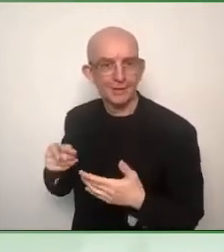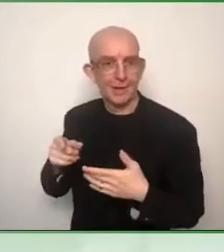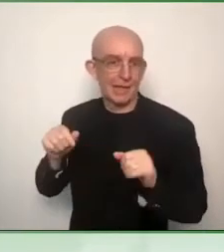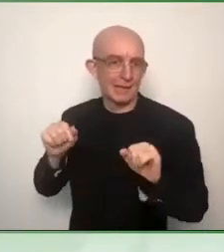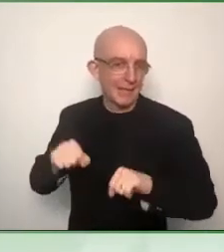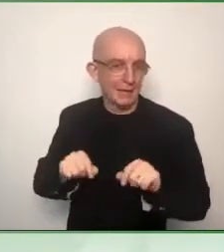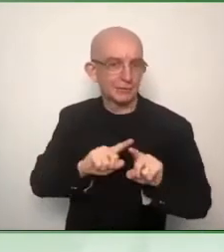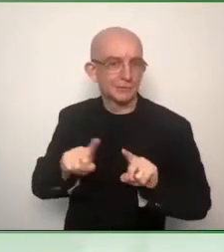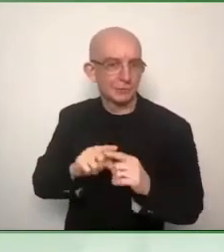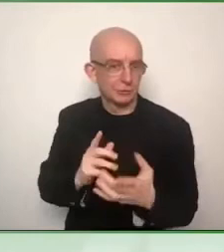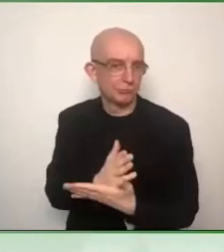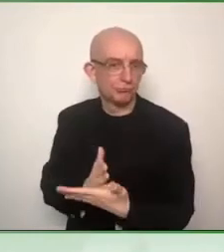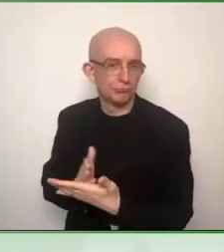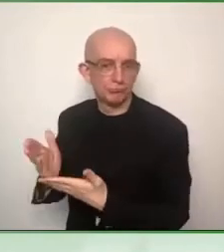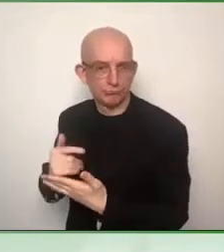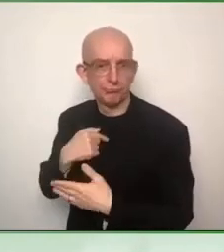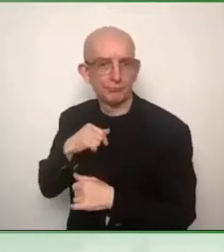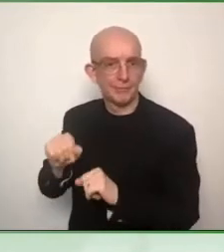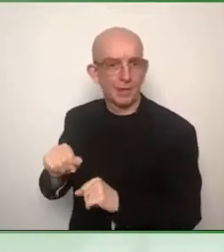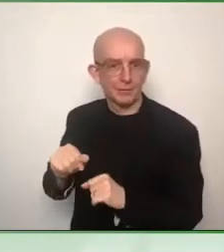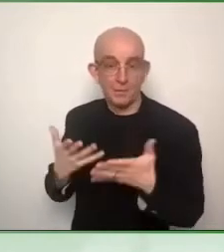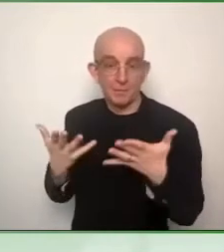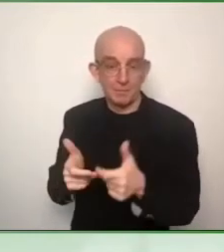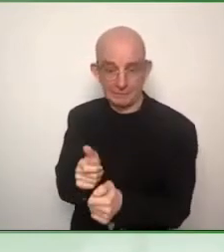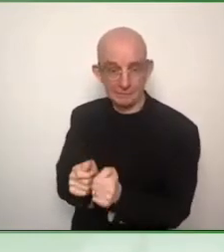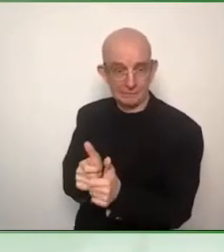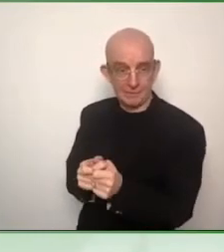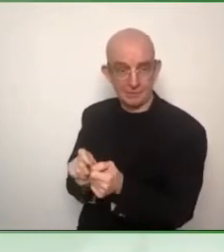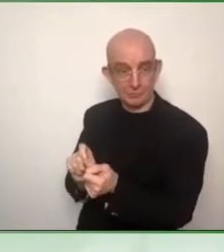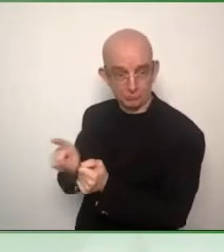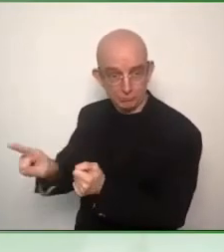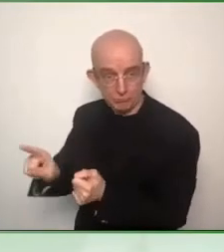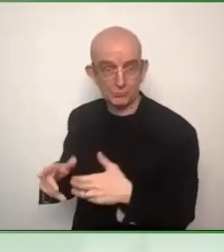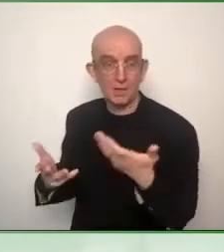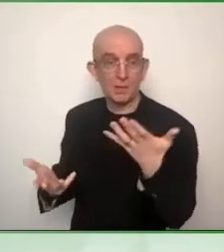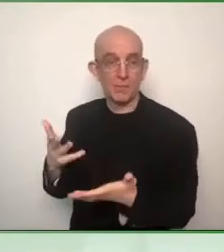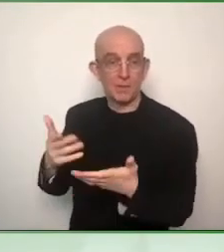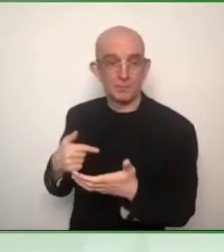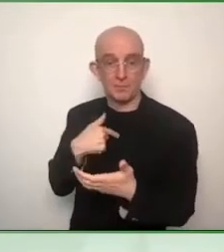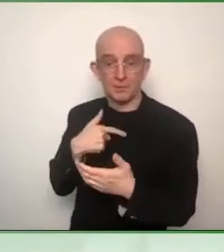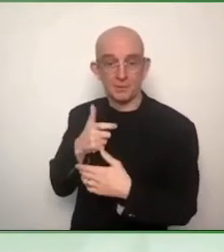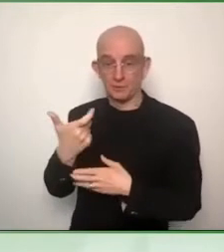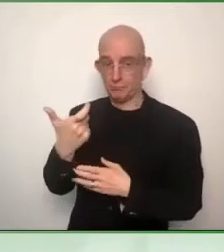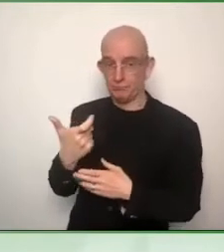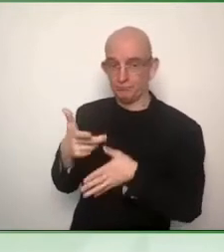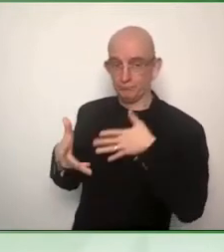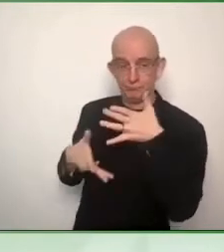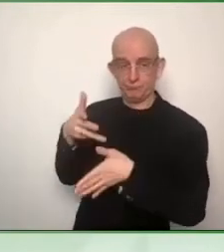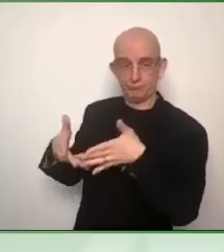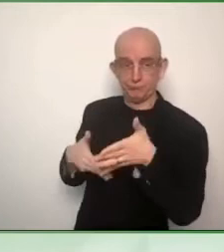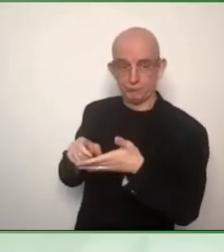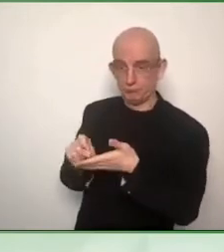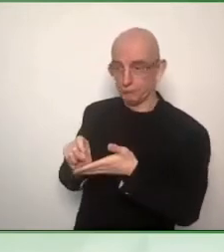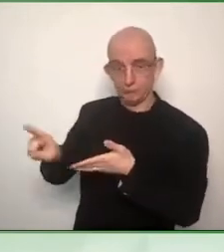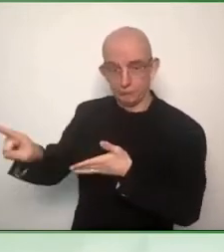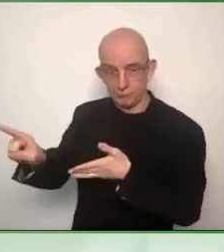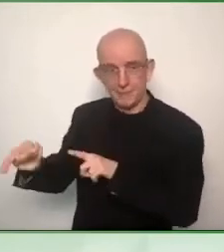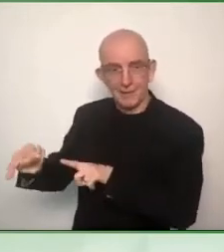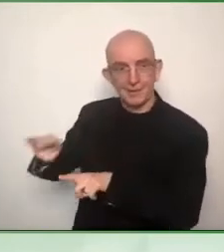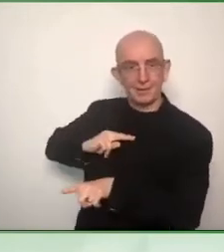three of them, you could have a total conversation. And there we also need a standard. So,